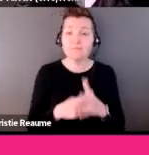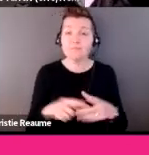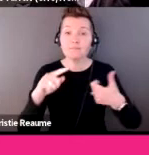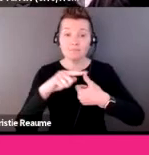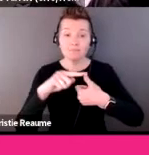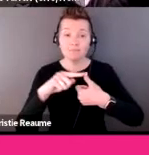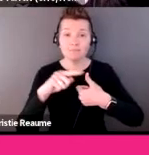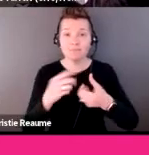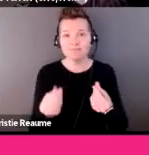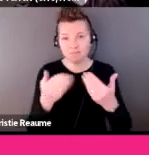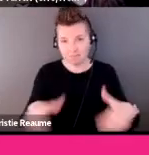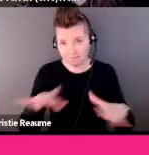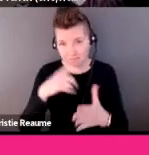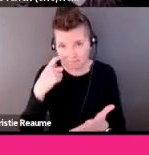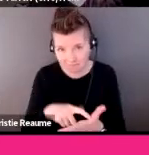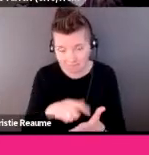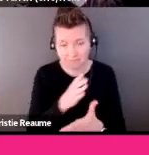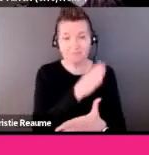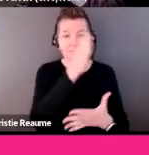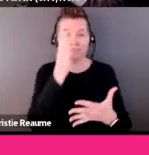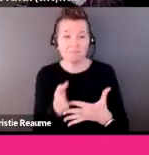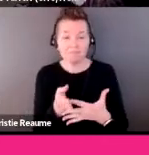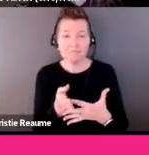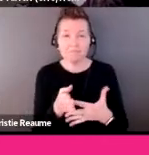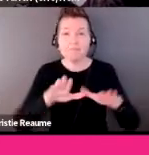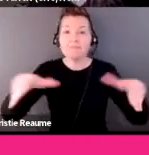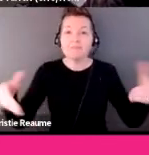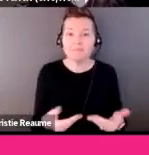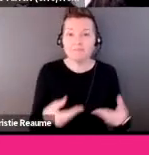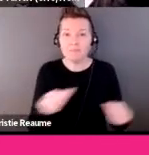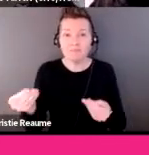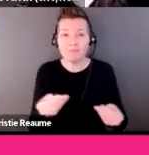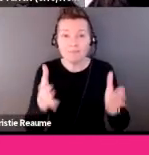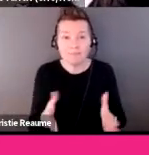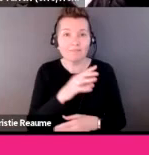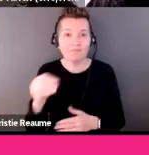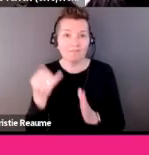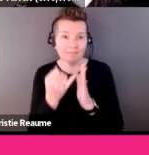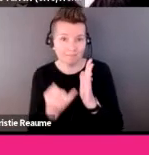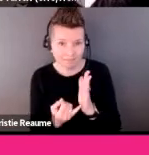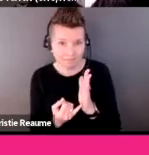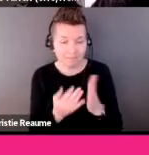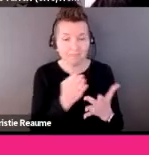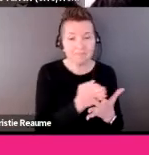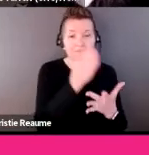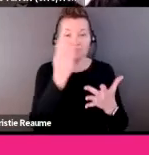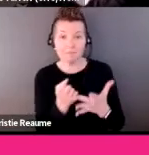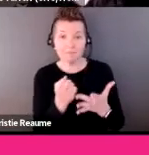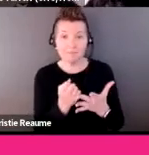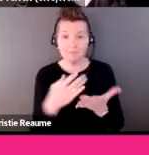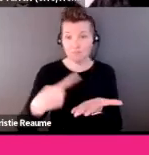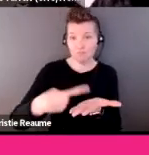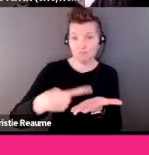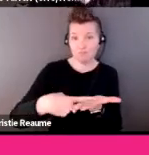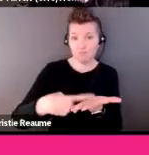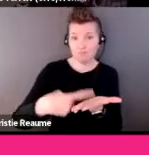followed by the introduction of our moderator and artist, followed by our discussion, a brief